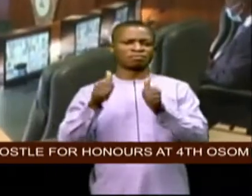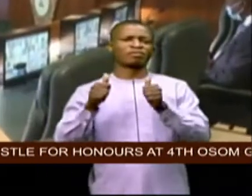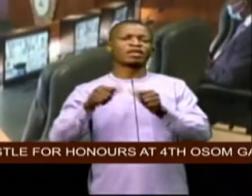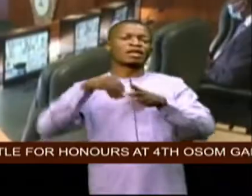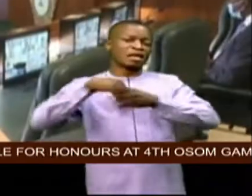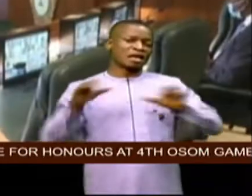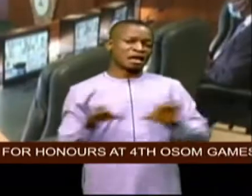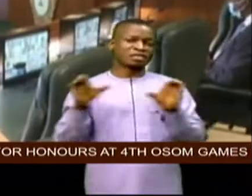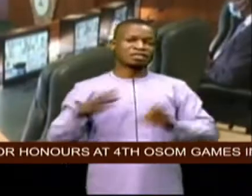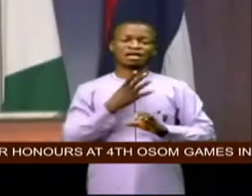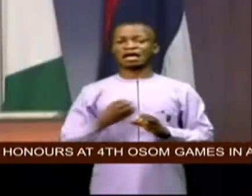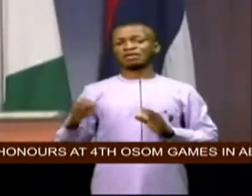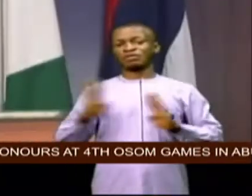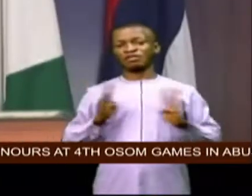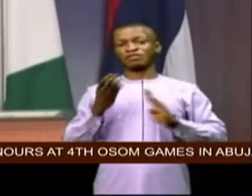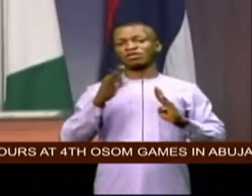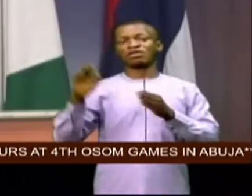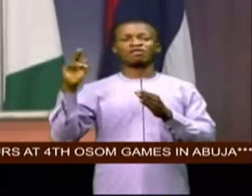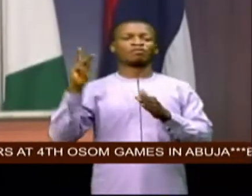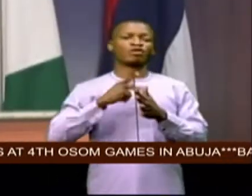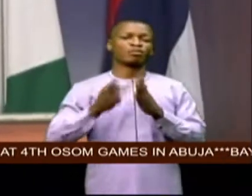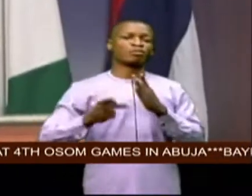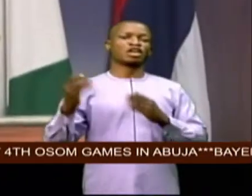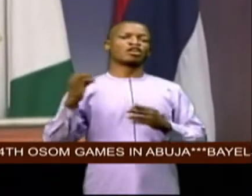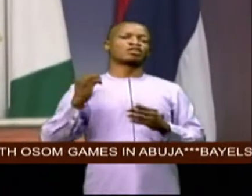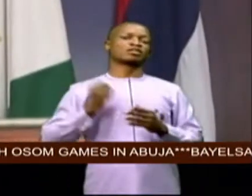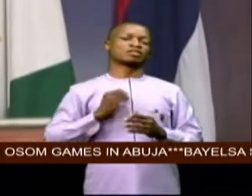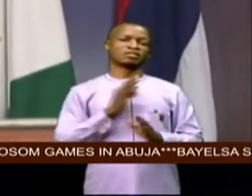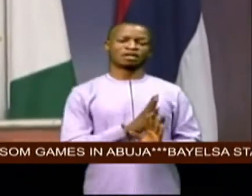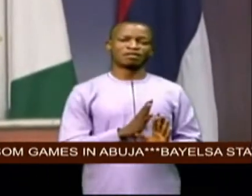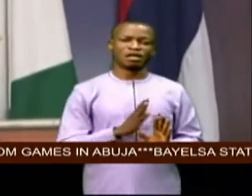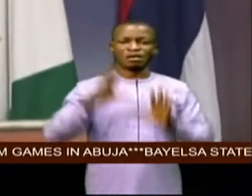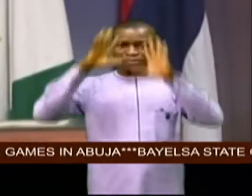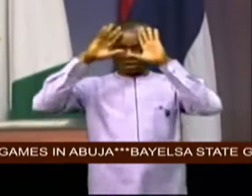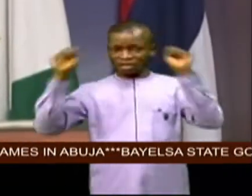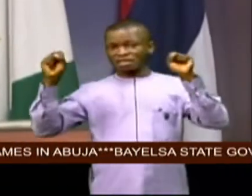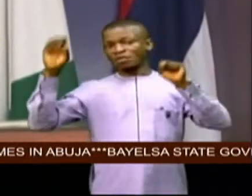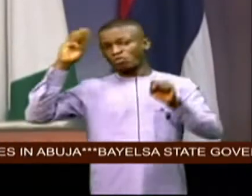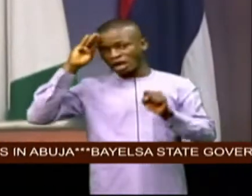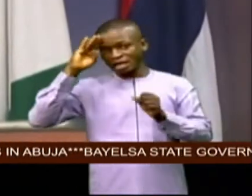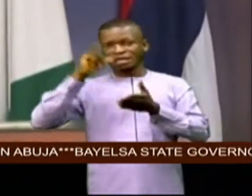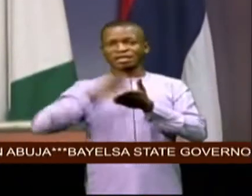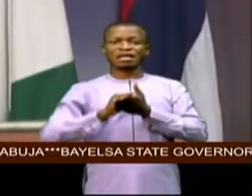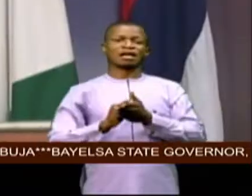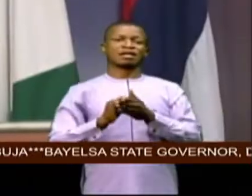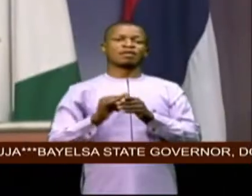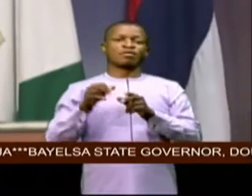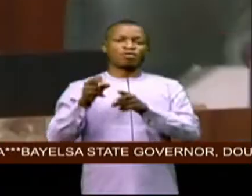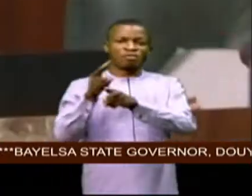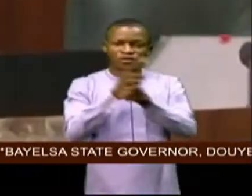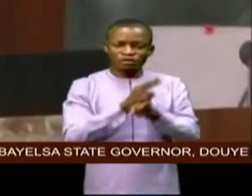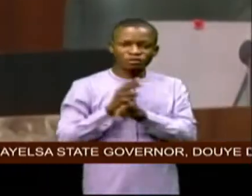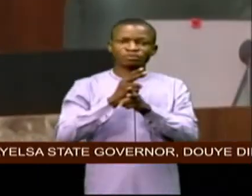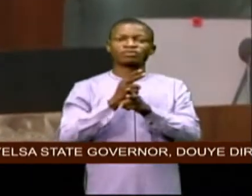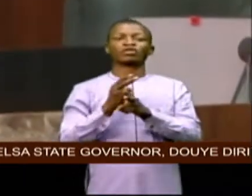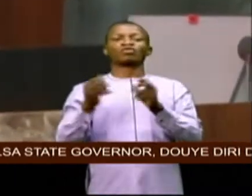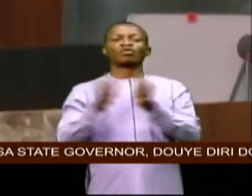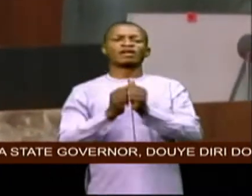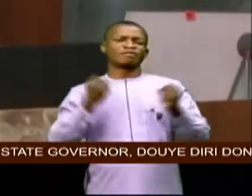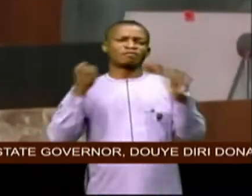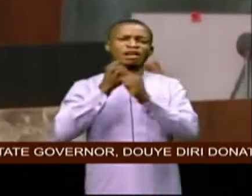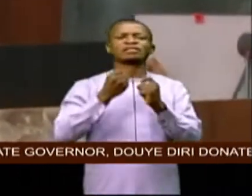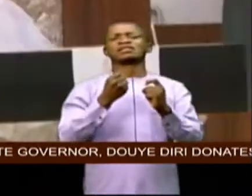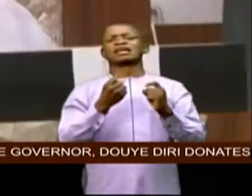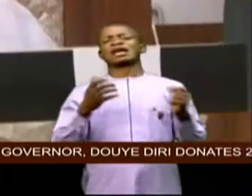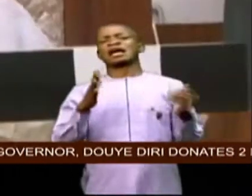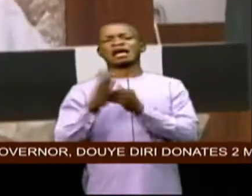behavior of public officers for president muhammadu buhari whose administration's hallmark is the fight against corruption this